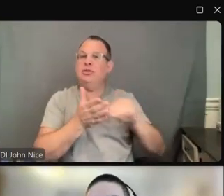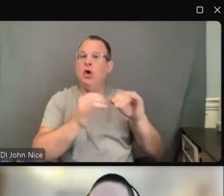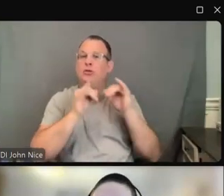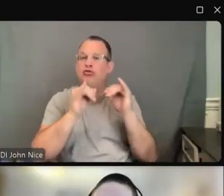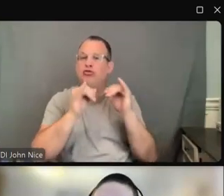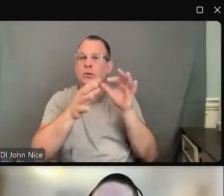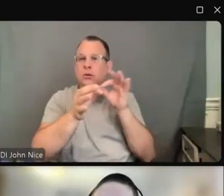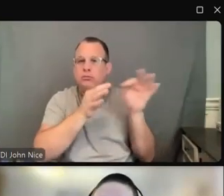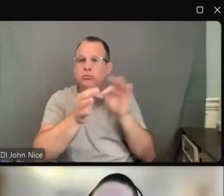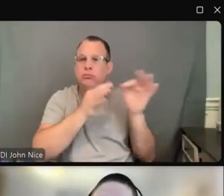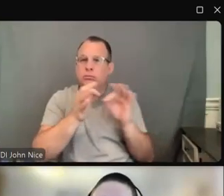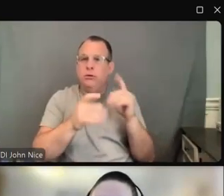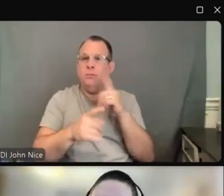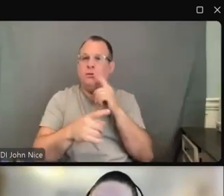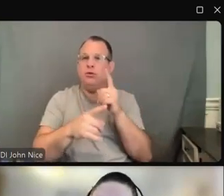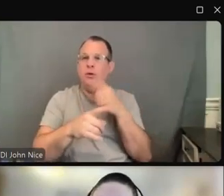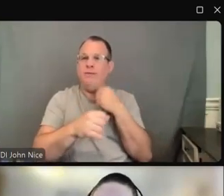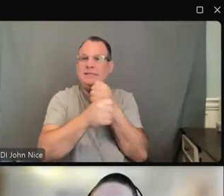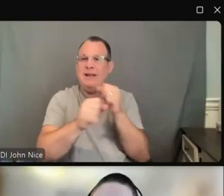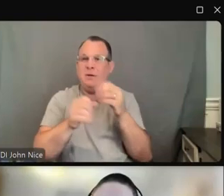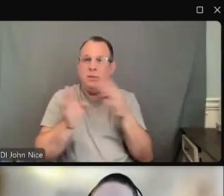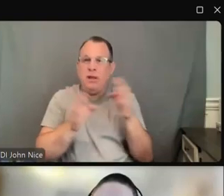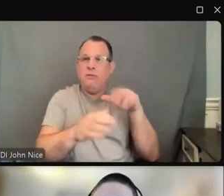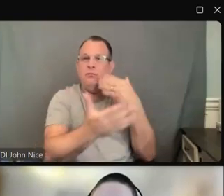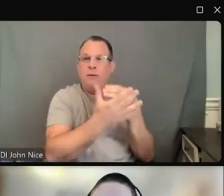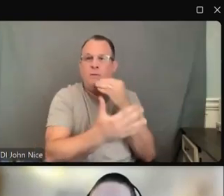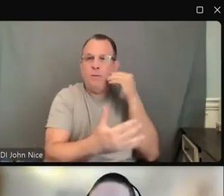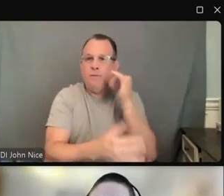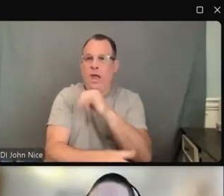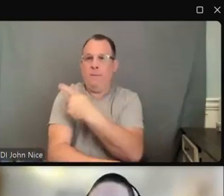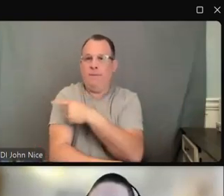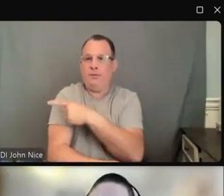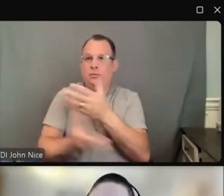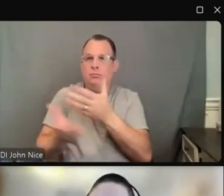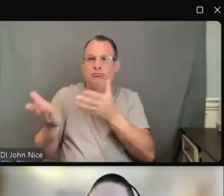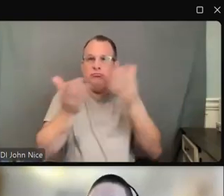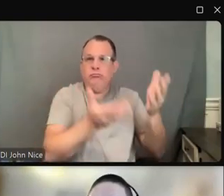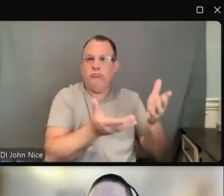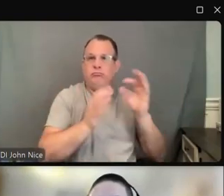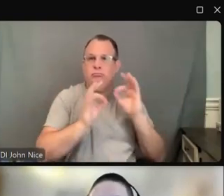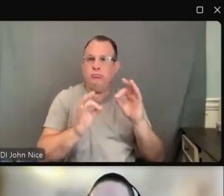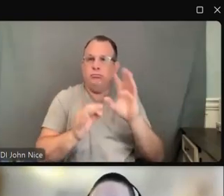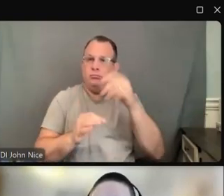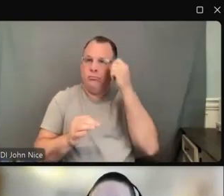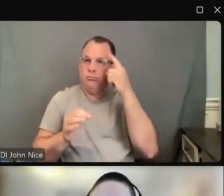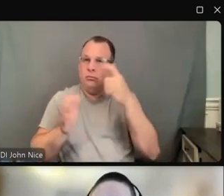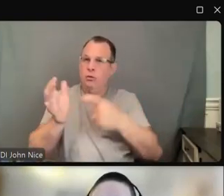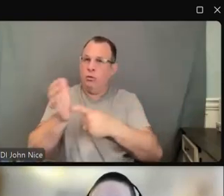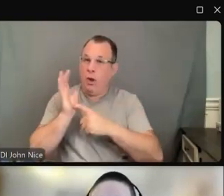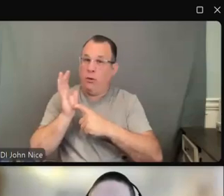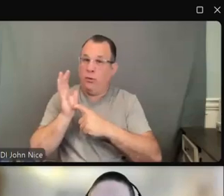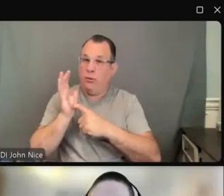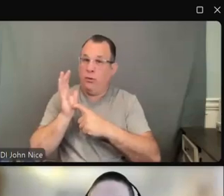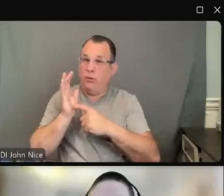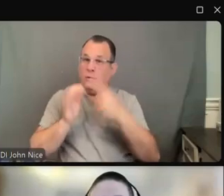patient back home after the surgery. And this was a requirement in order for a person to receive services